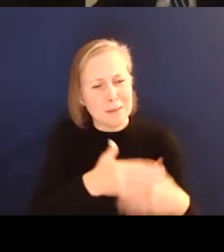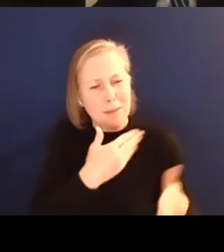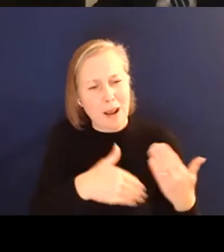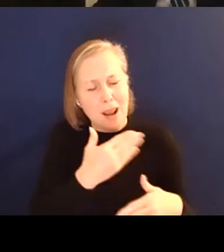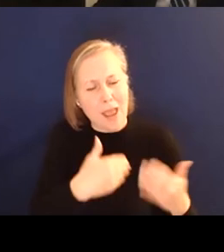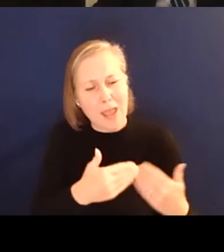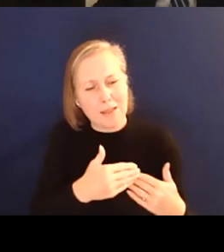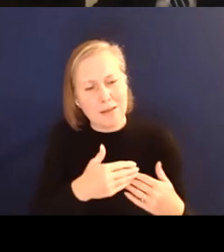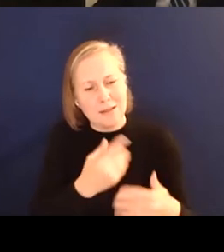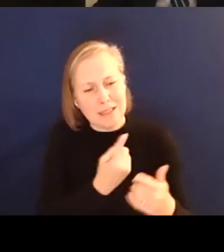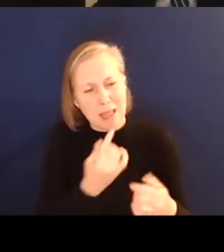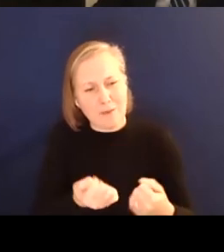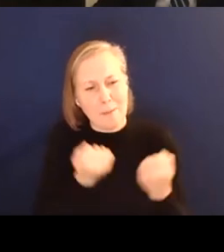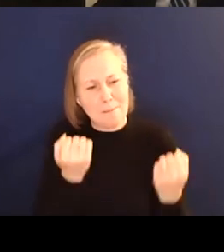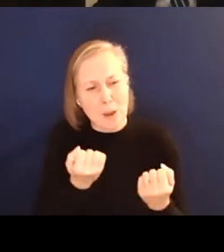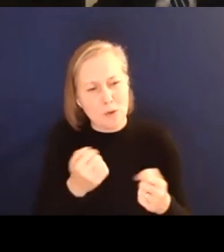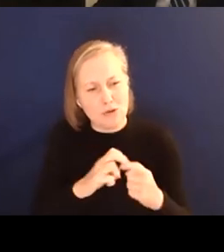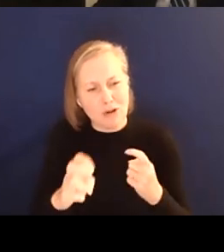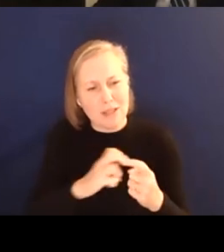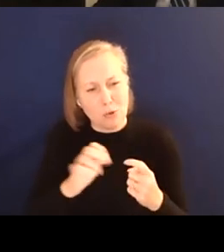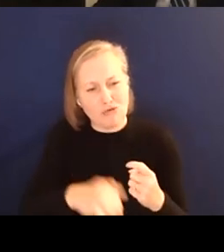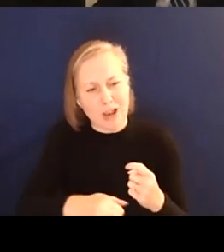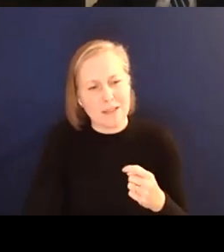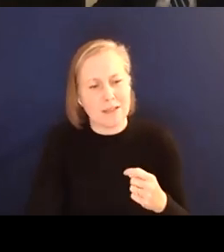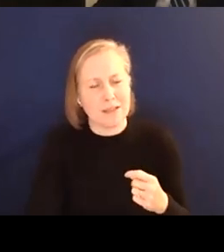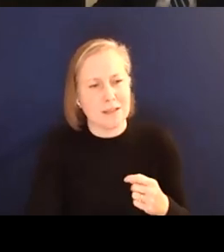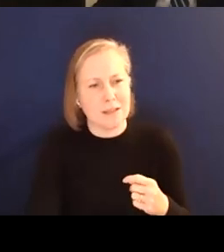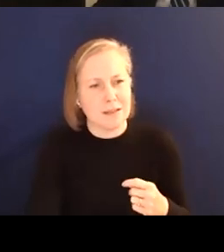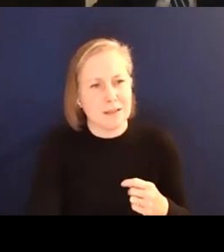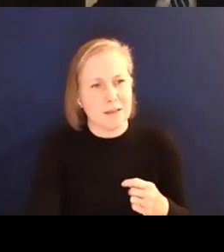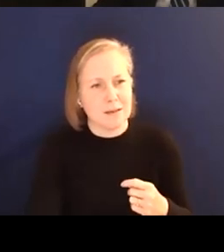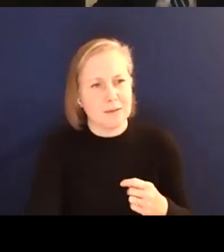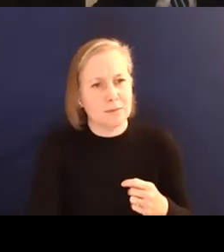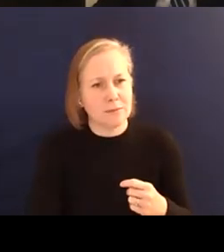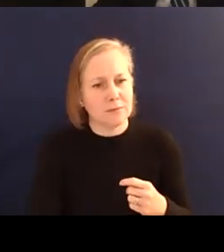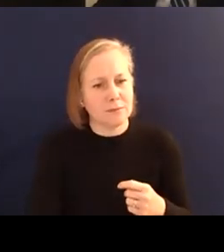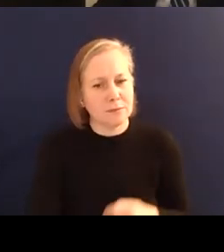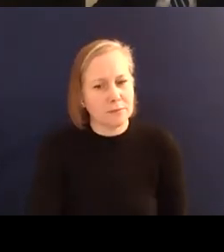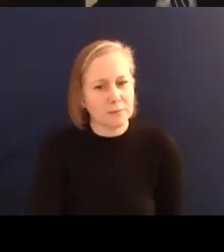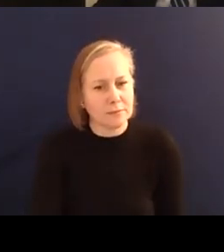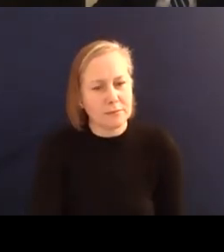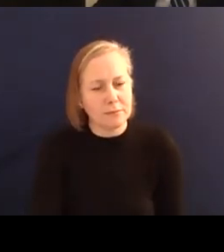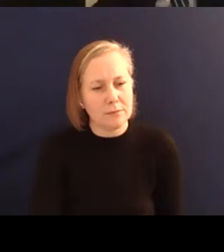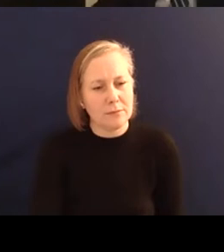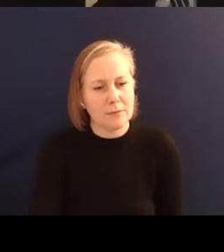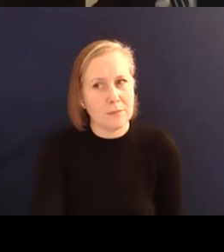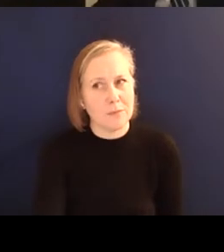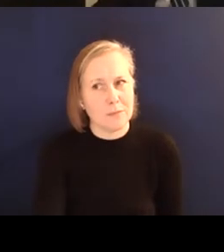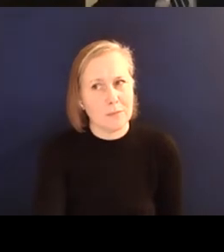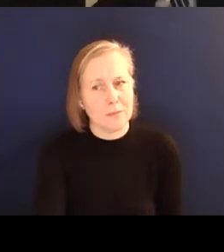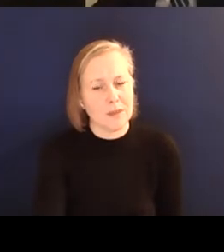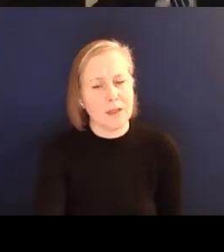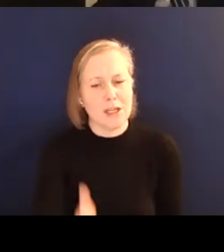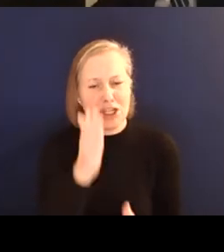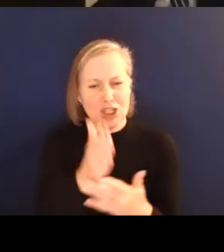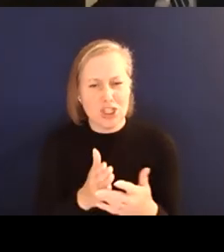self-powered. That's right. Thank you. And I'm just going to share my screen, please, if that's possible. I have